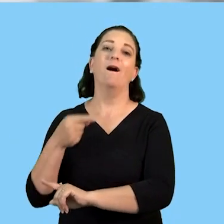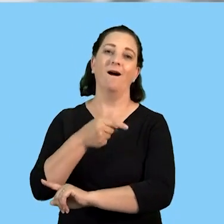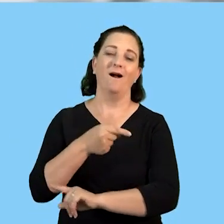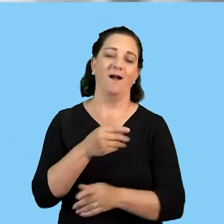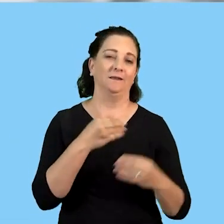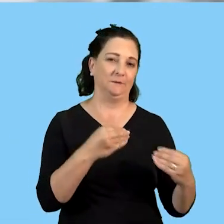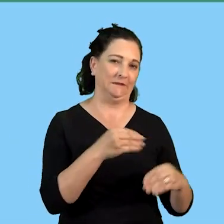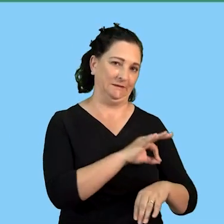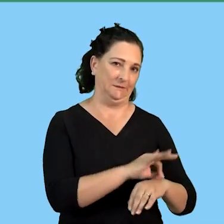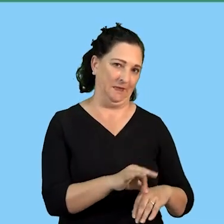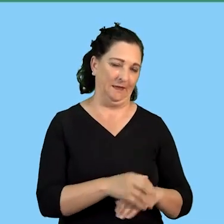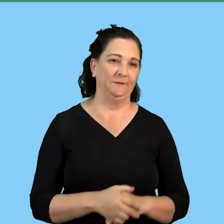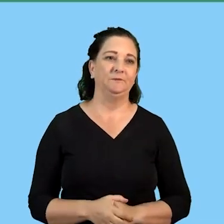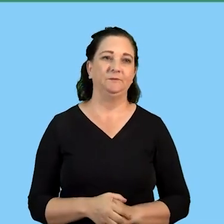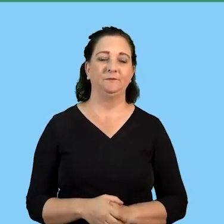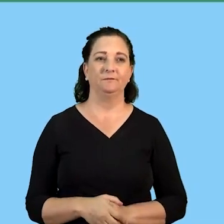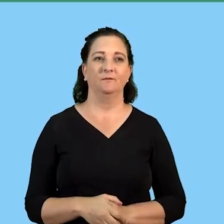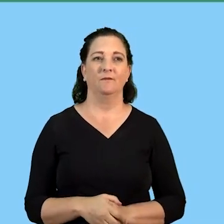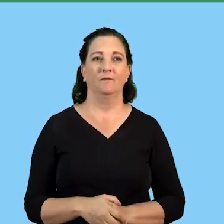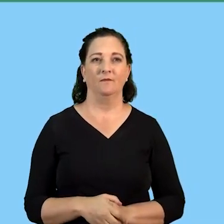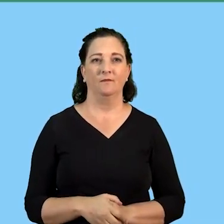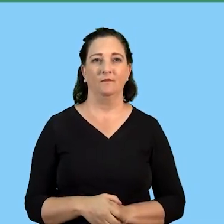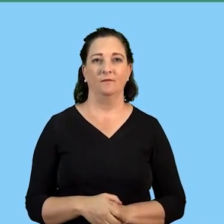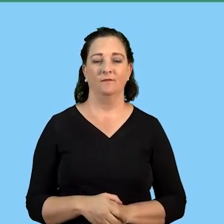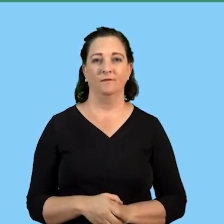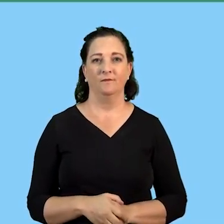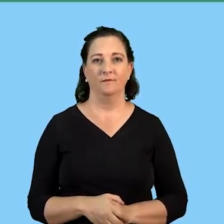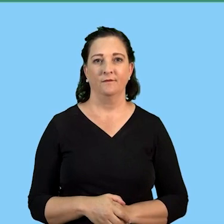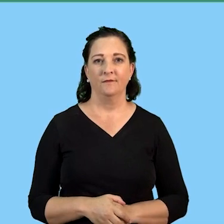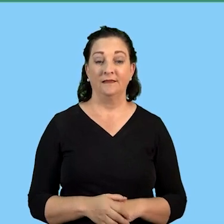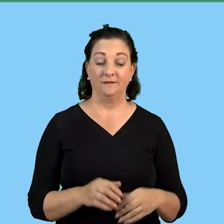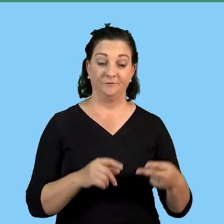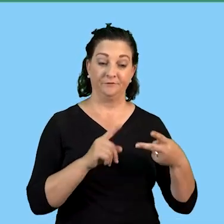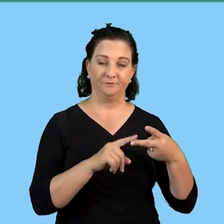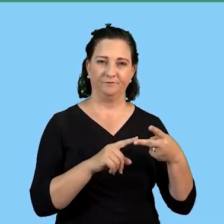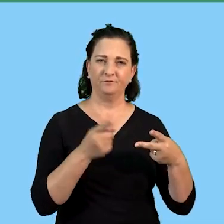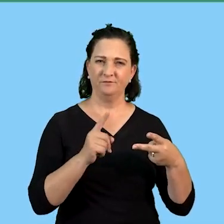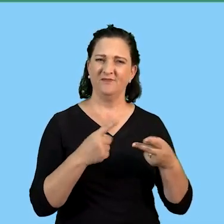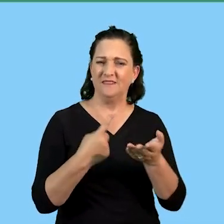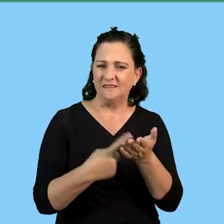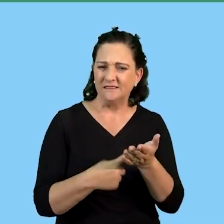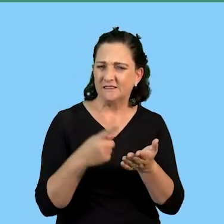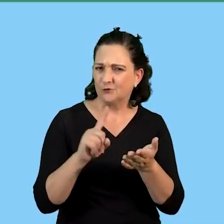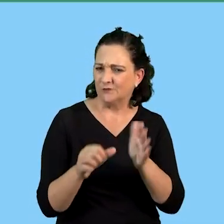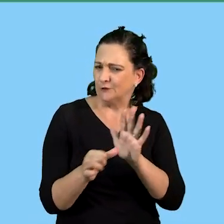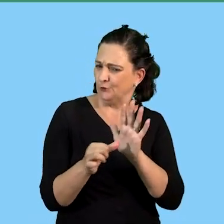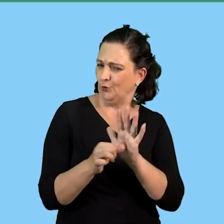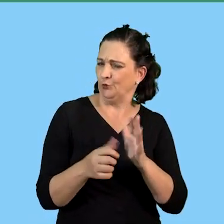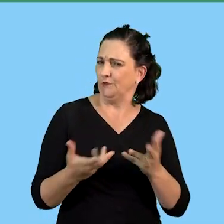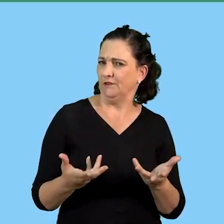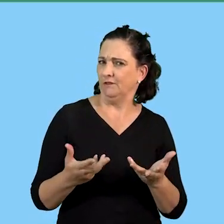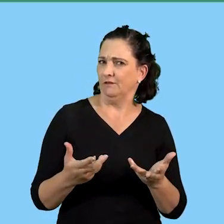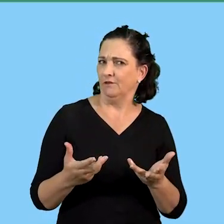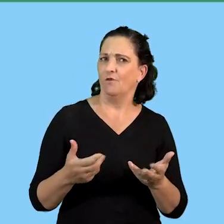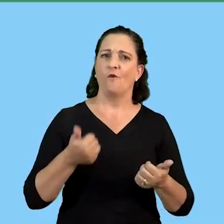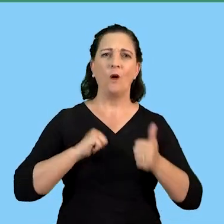plan the second question says discuss the importance of an action plan why is an